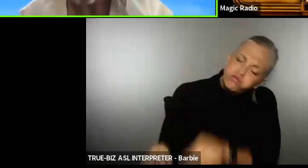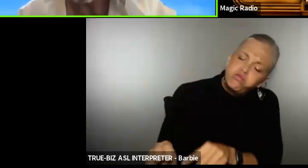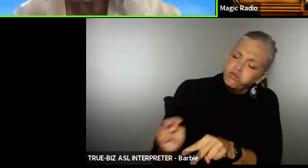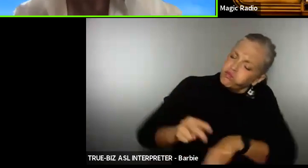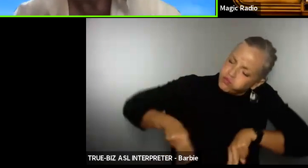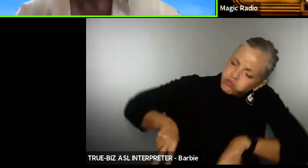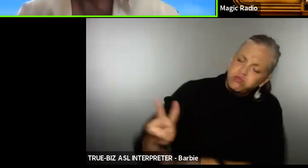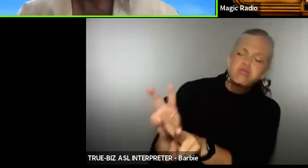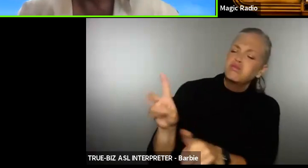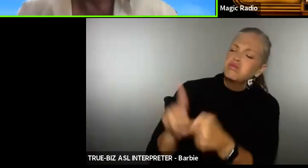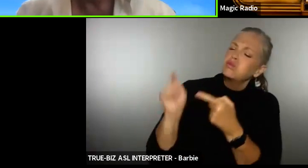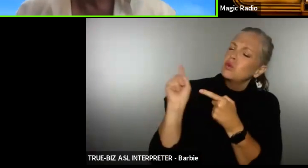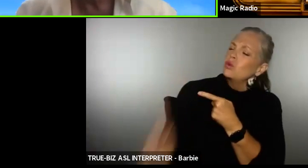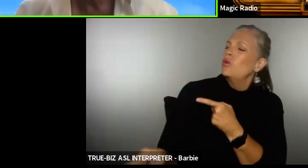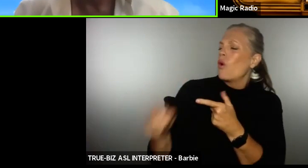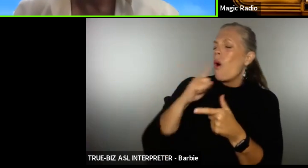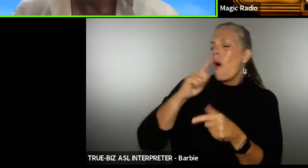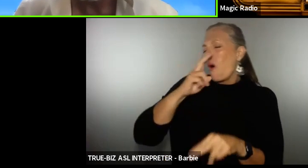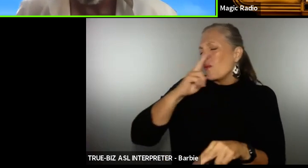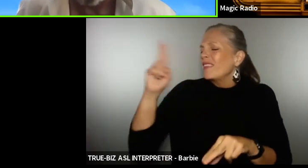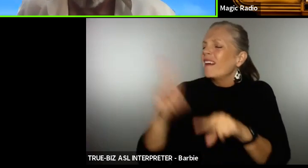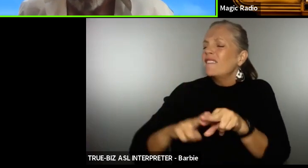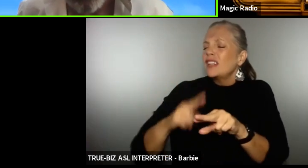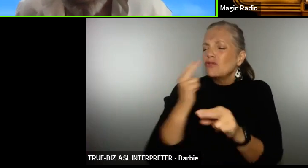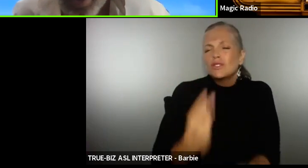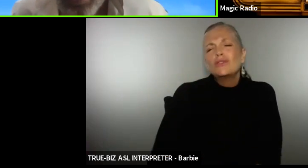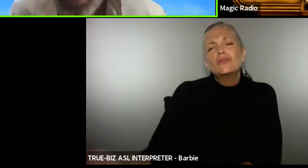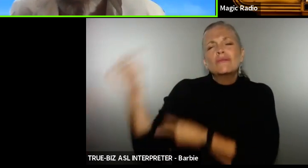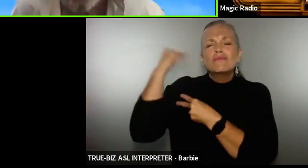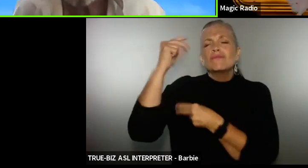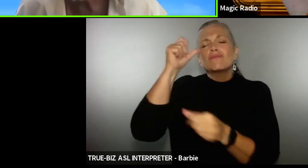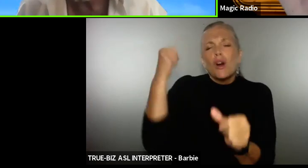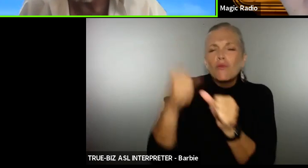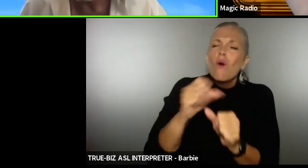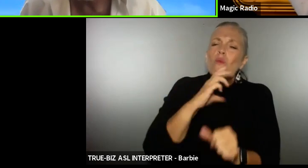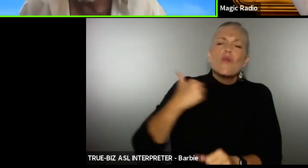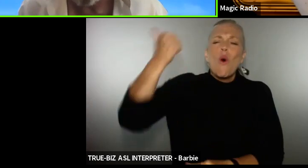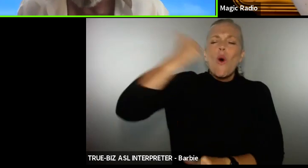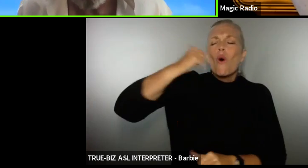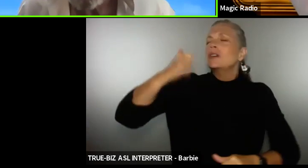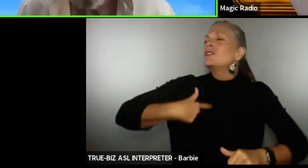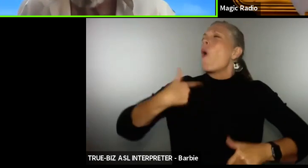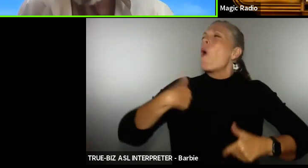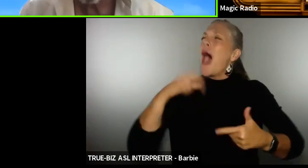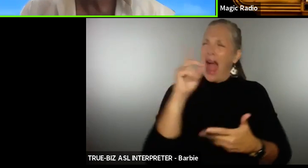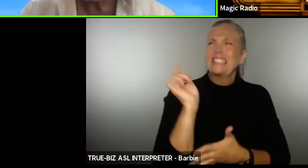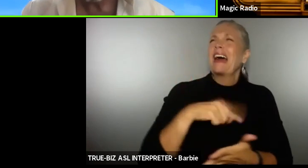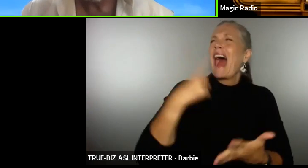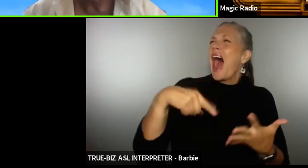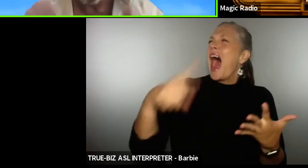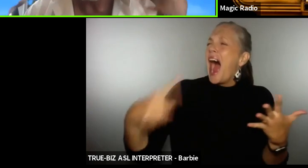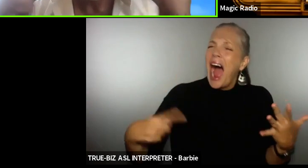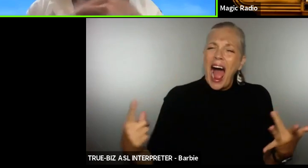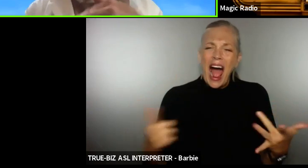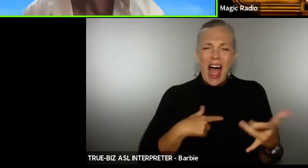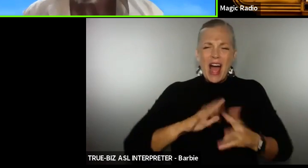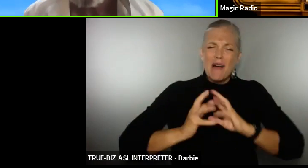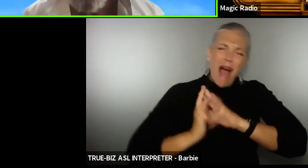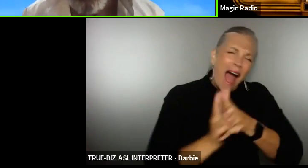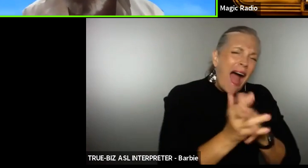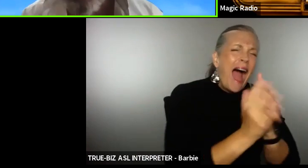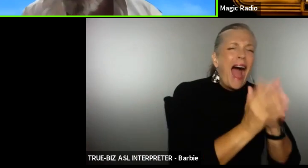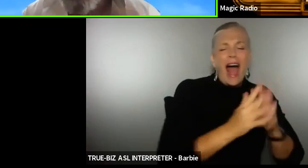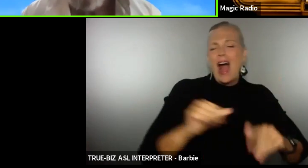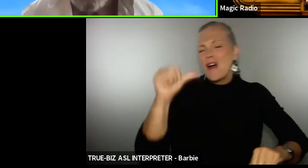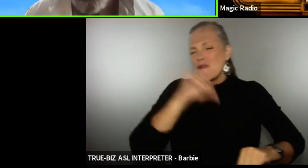oh the adventures you'll be able to recall when you're older tales of physical daring do stories of rough and tumble bar and brawls where